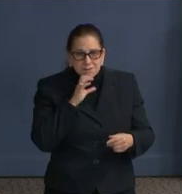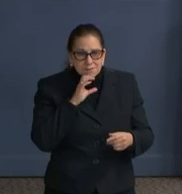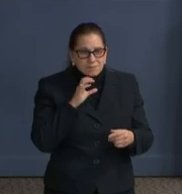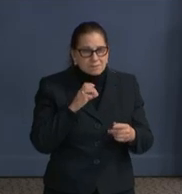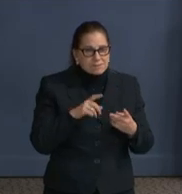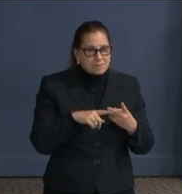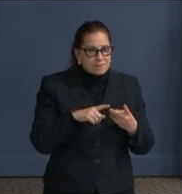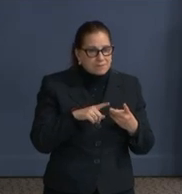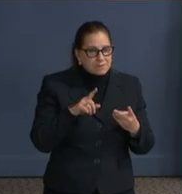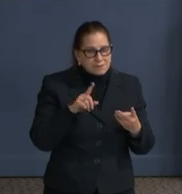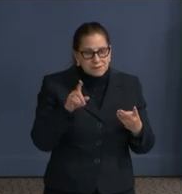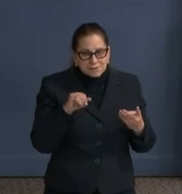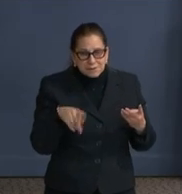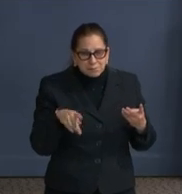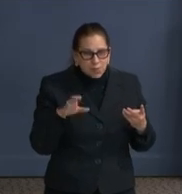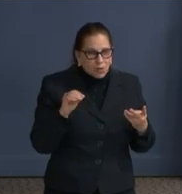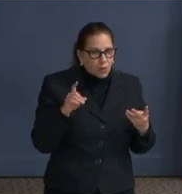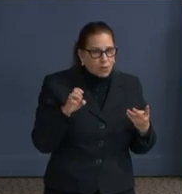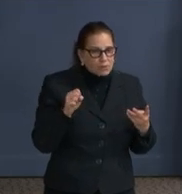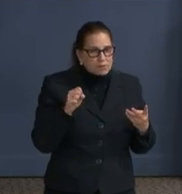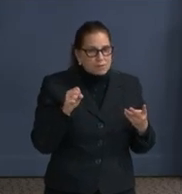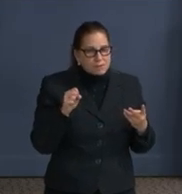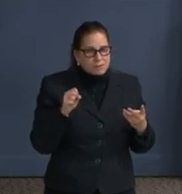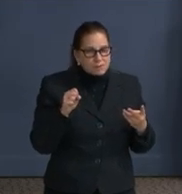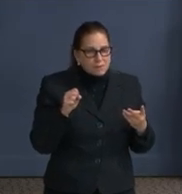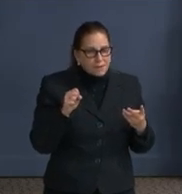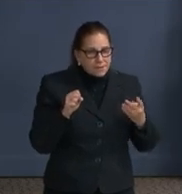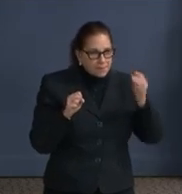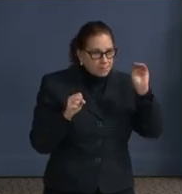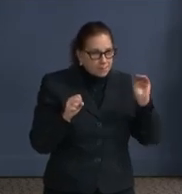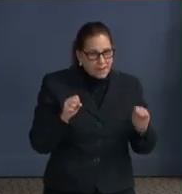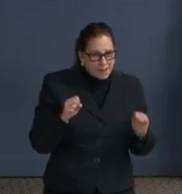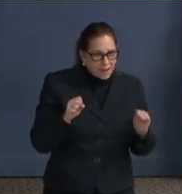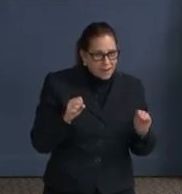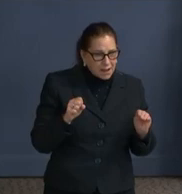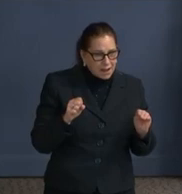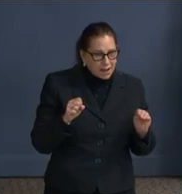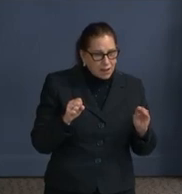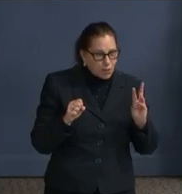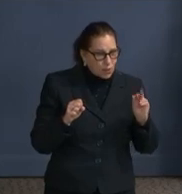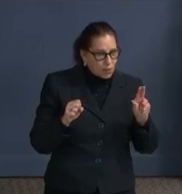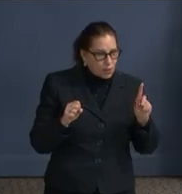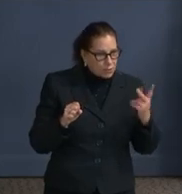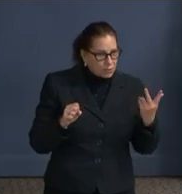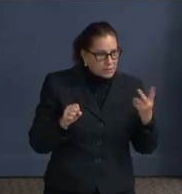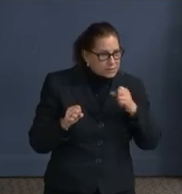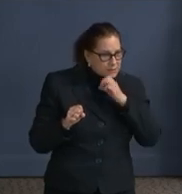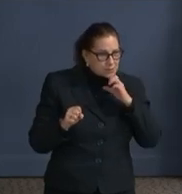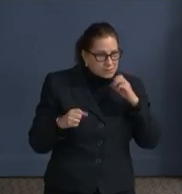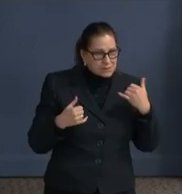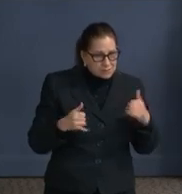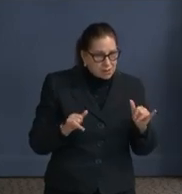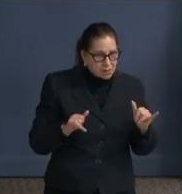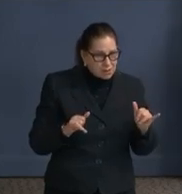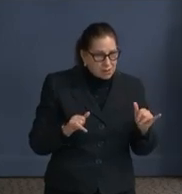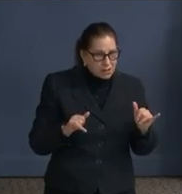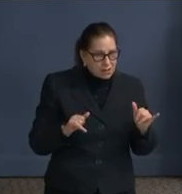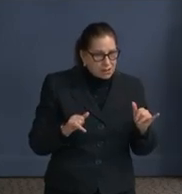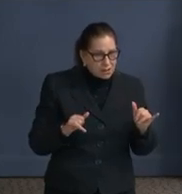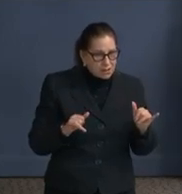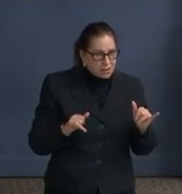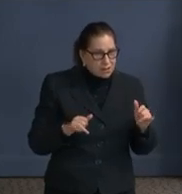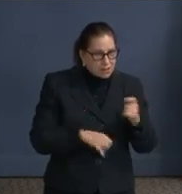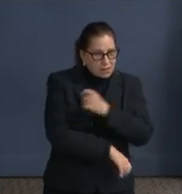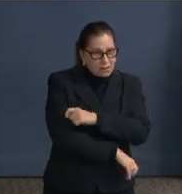on Thursdays? looks from Monday's data that more three seniors are still getting vaccinated at a higher rate. And then a second